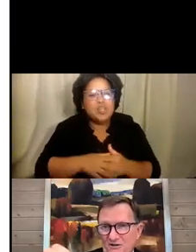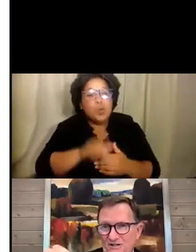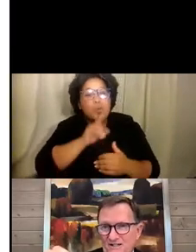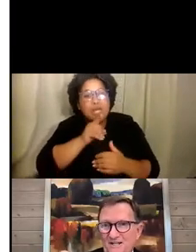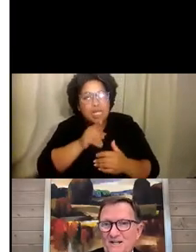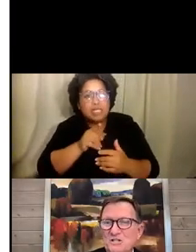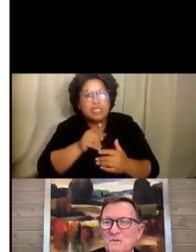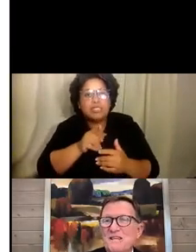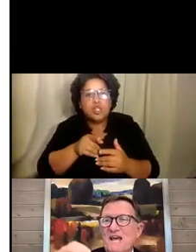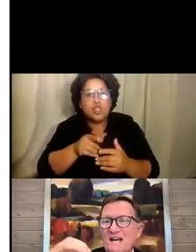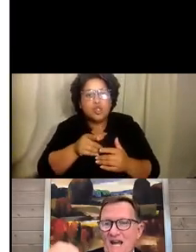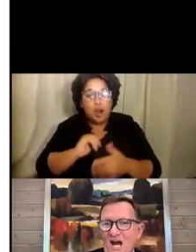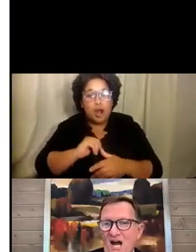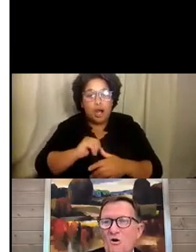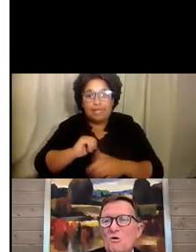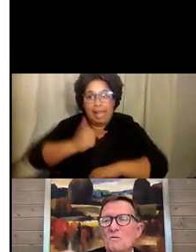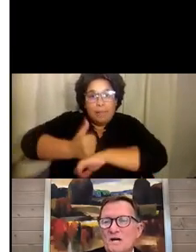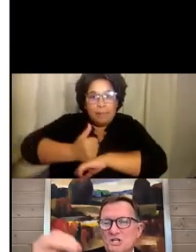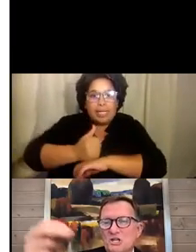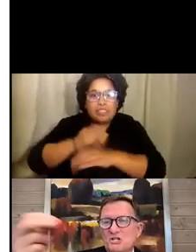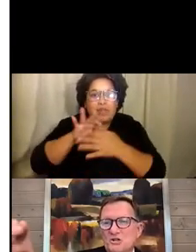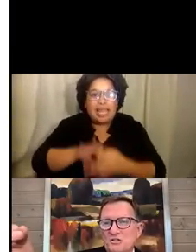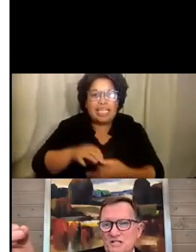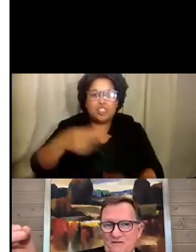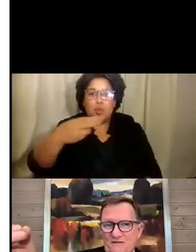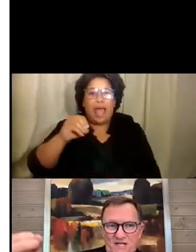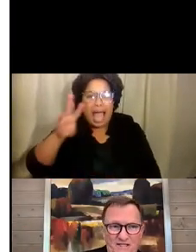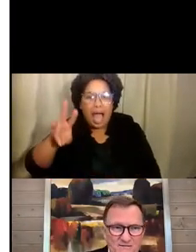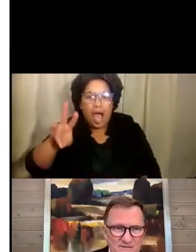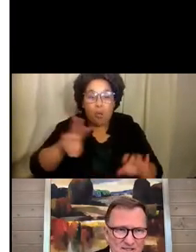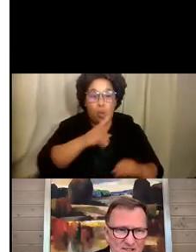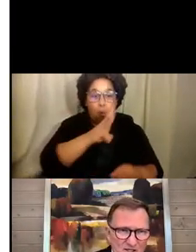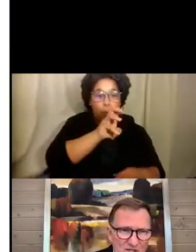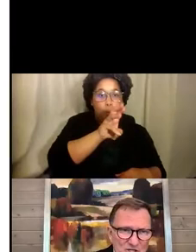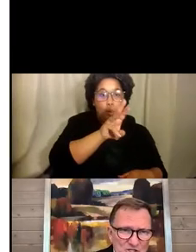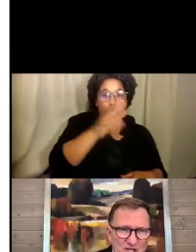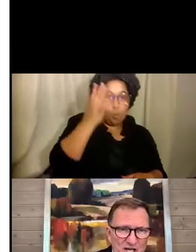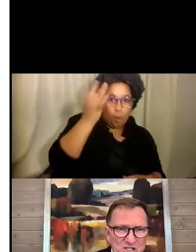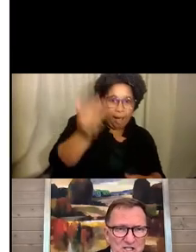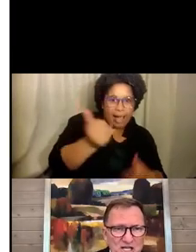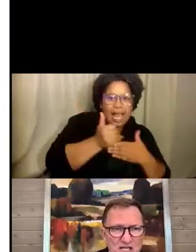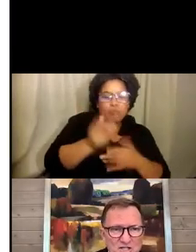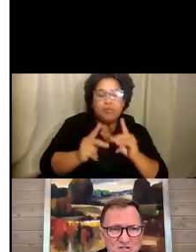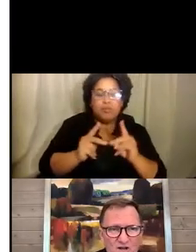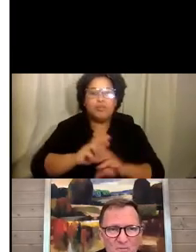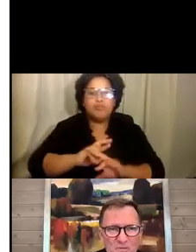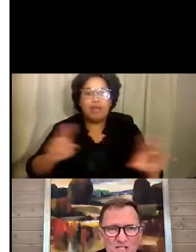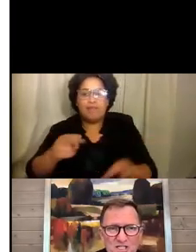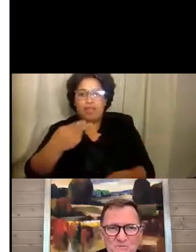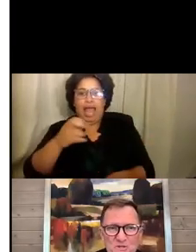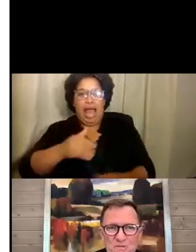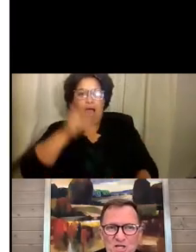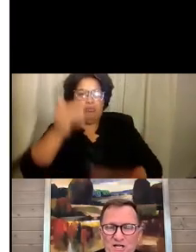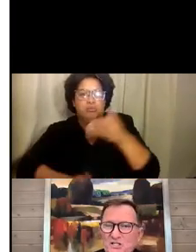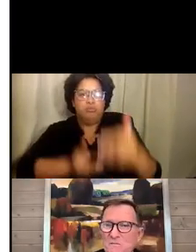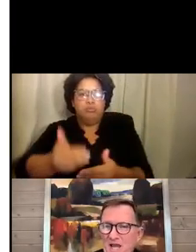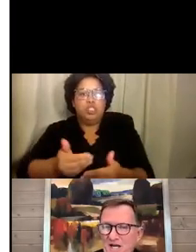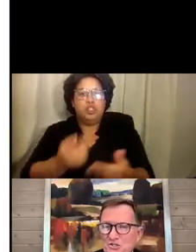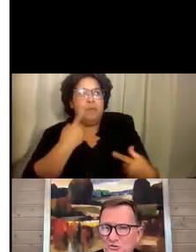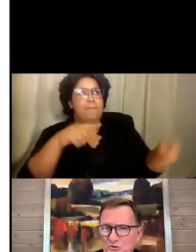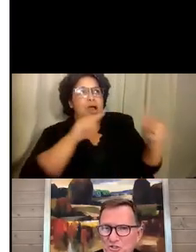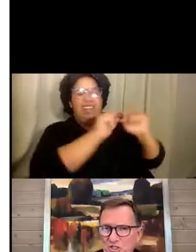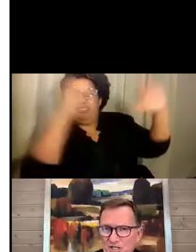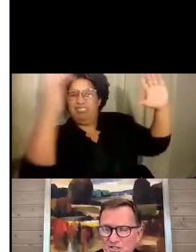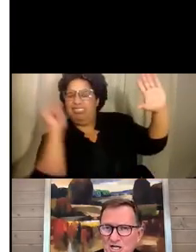get there to make that how much easier to navigate. So the next thing is developing the team's ability to